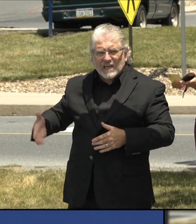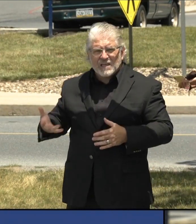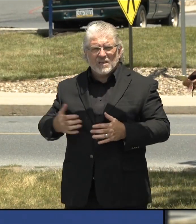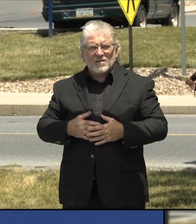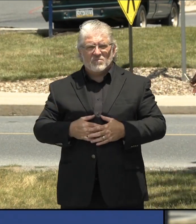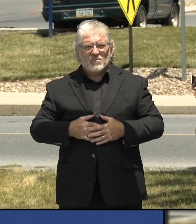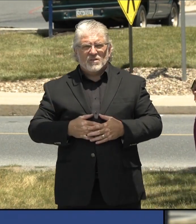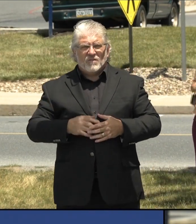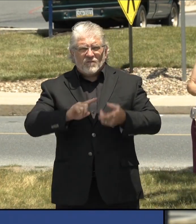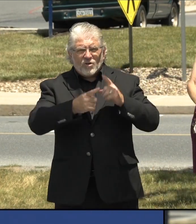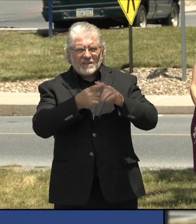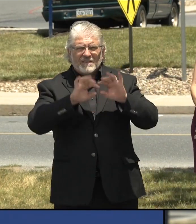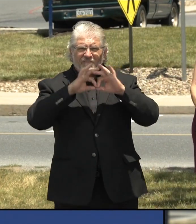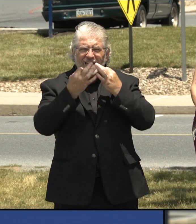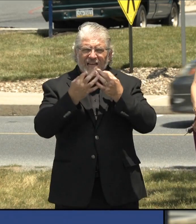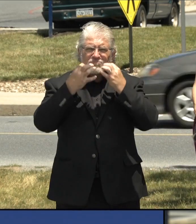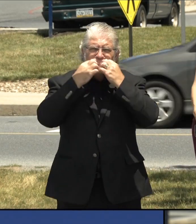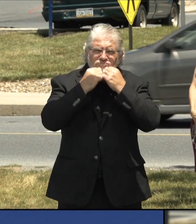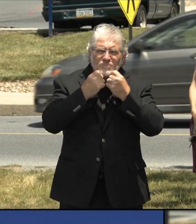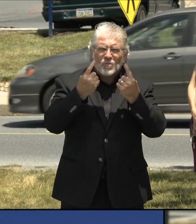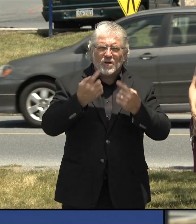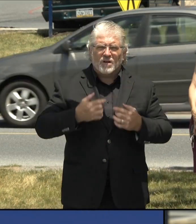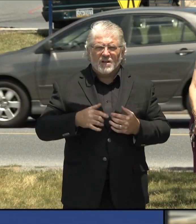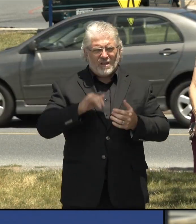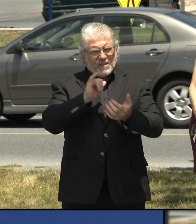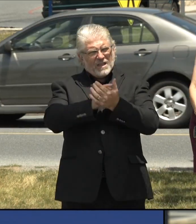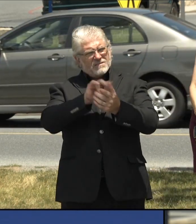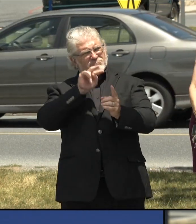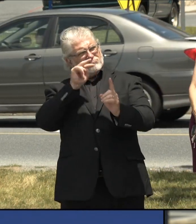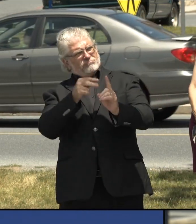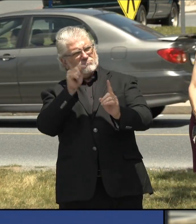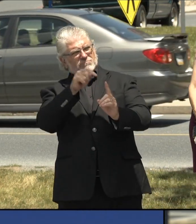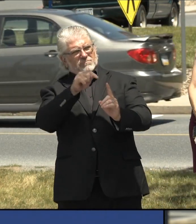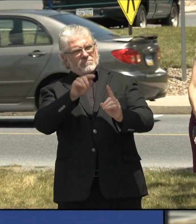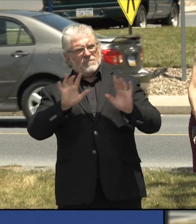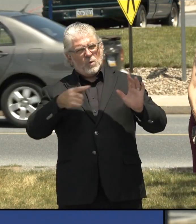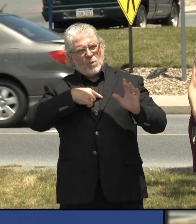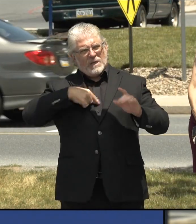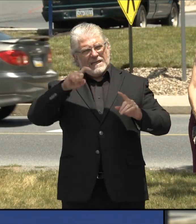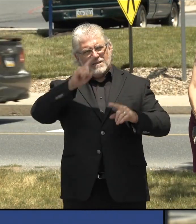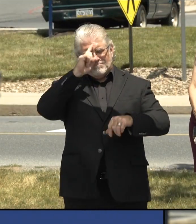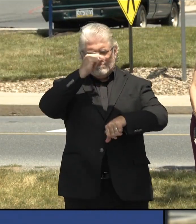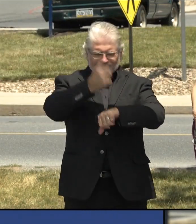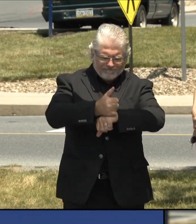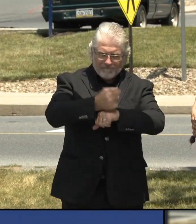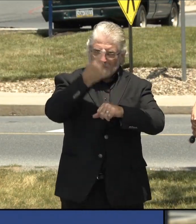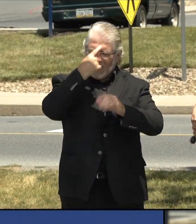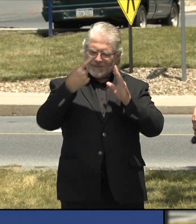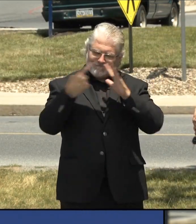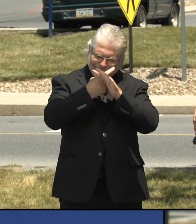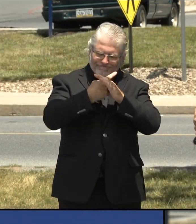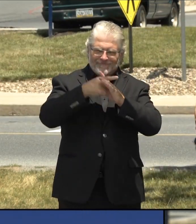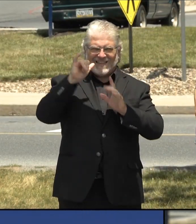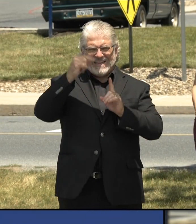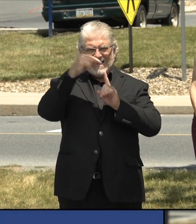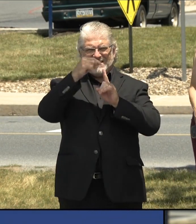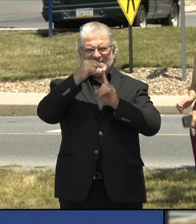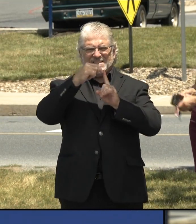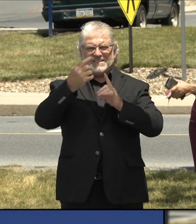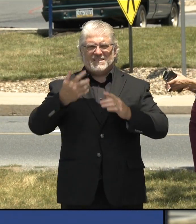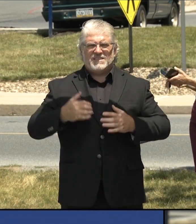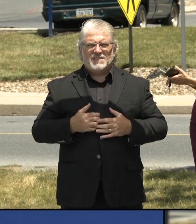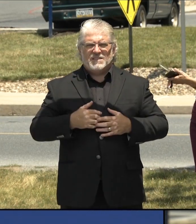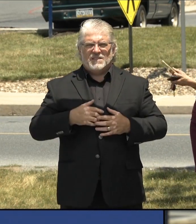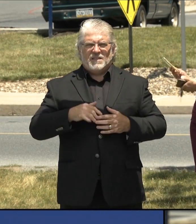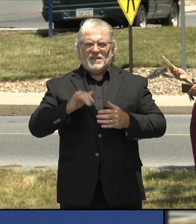those are the kinds of things that that you're going to do because ultimately you decide that's in your self interest.